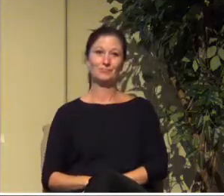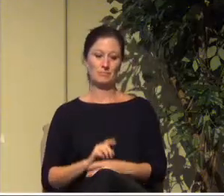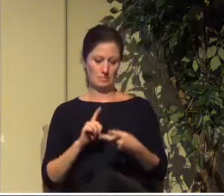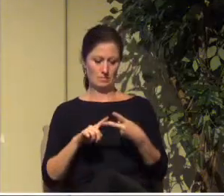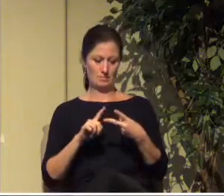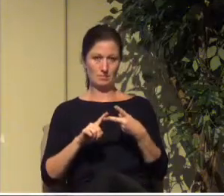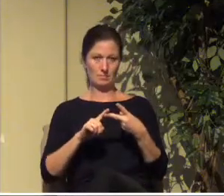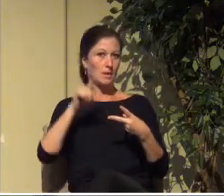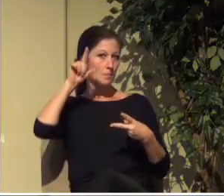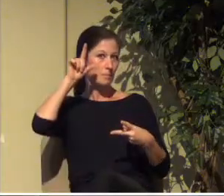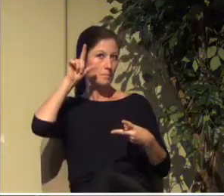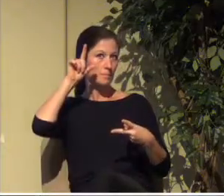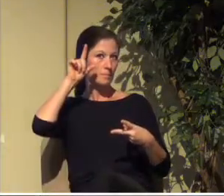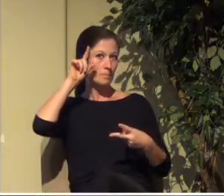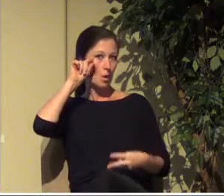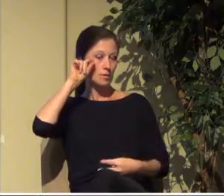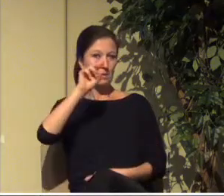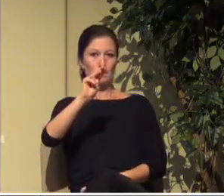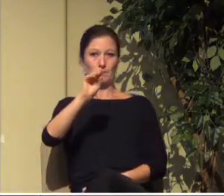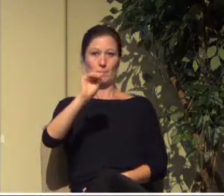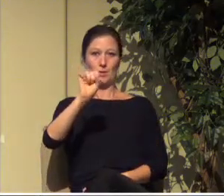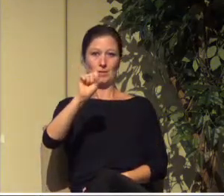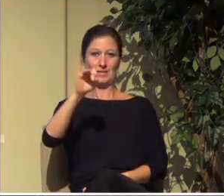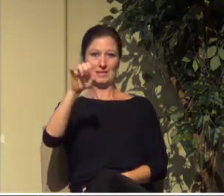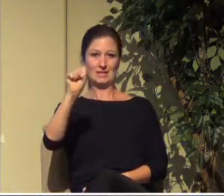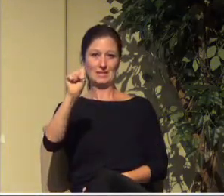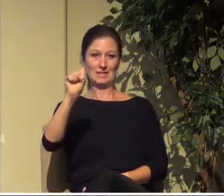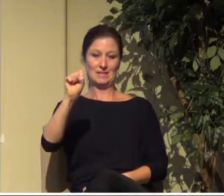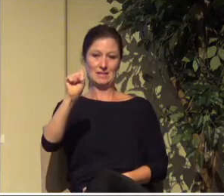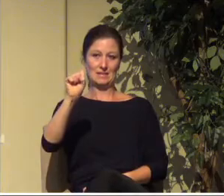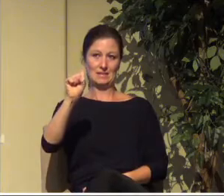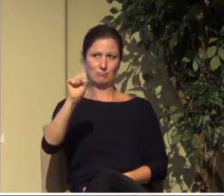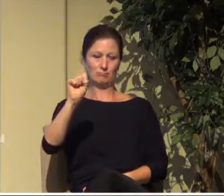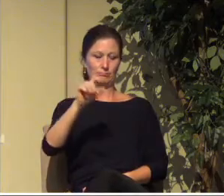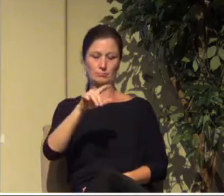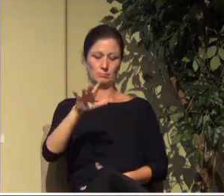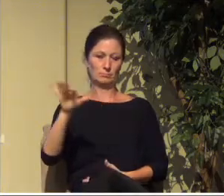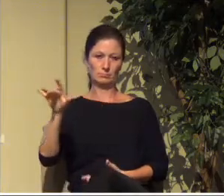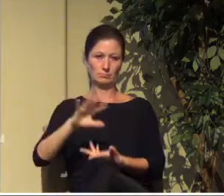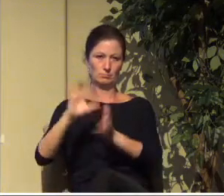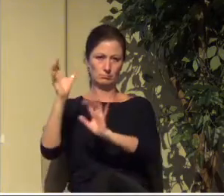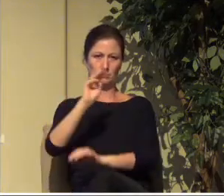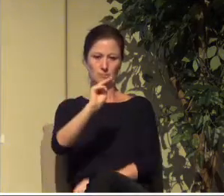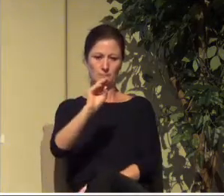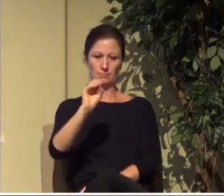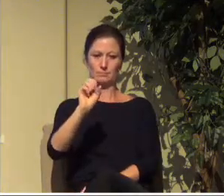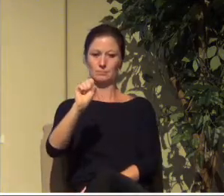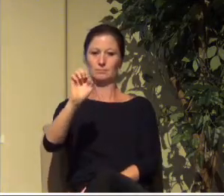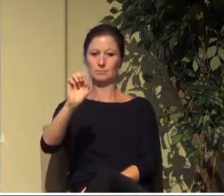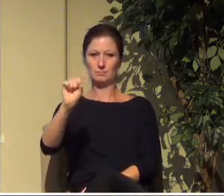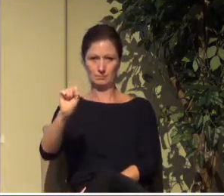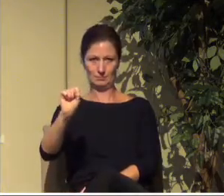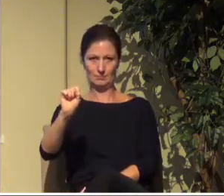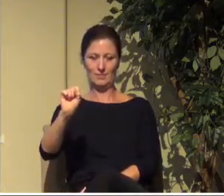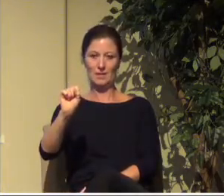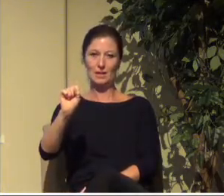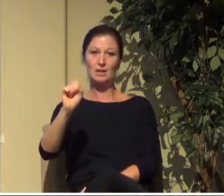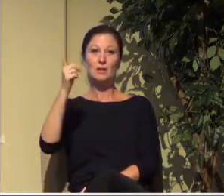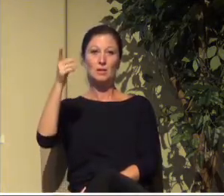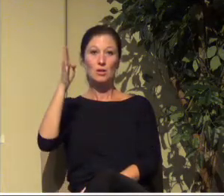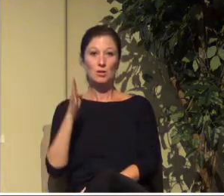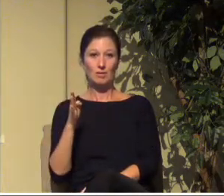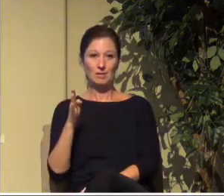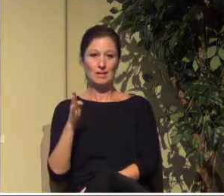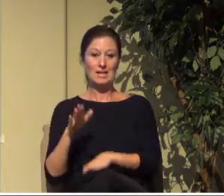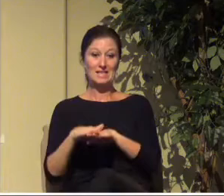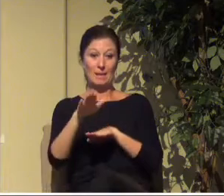who is another type or another preview of what Jesus is going to be like. And Moses steps in and God works powerfully through him and God works powerfully through